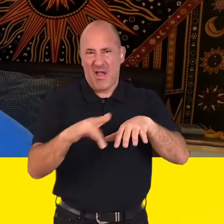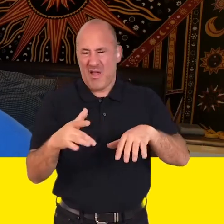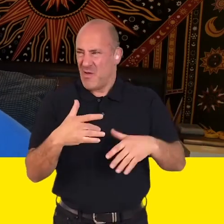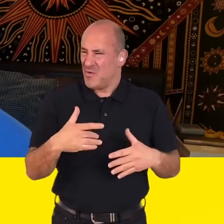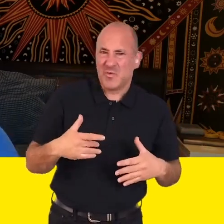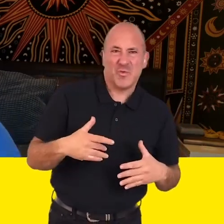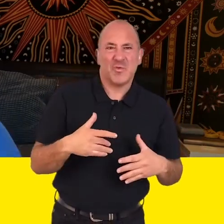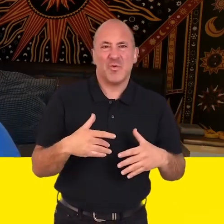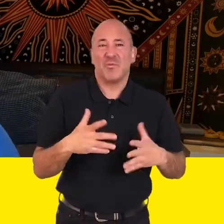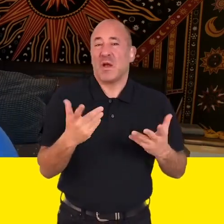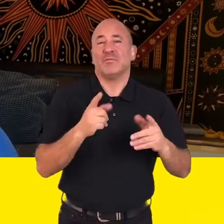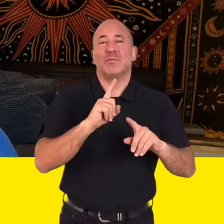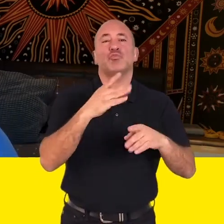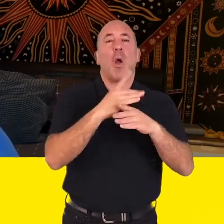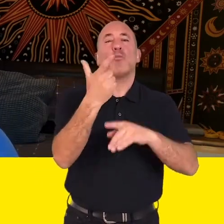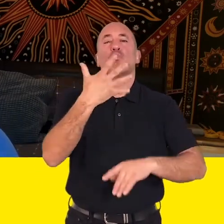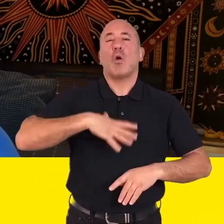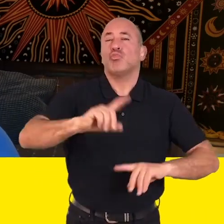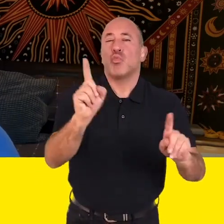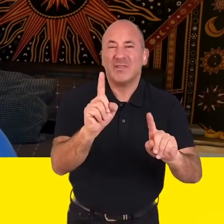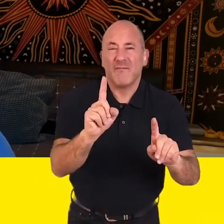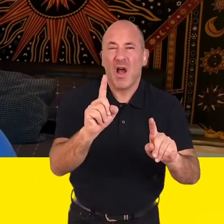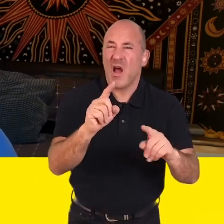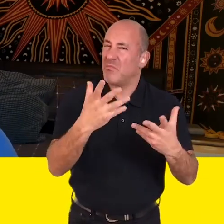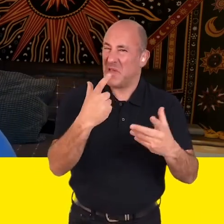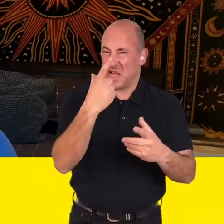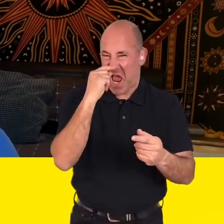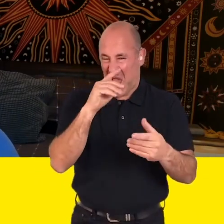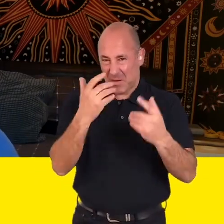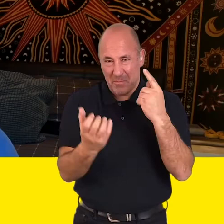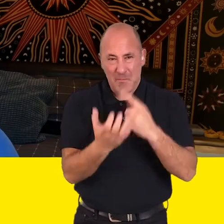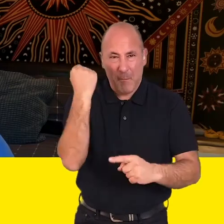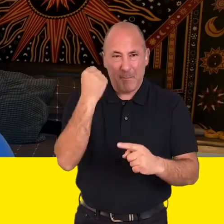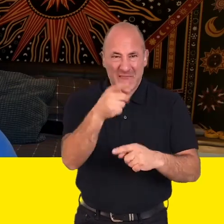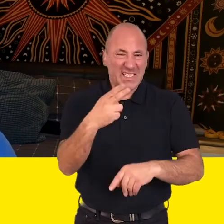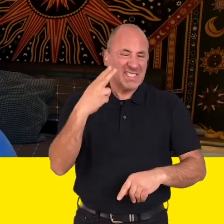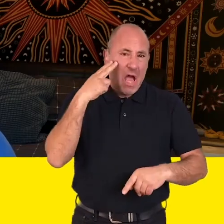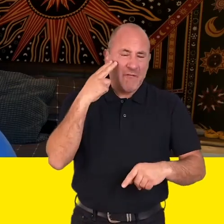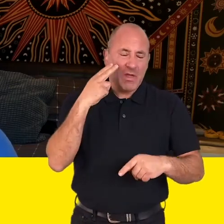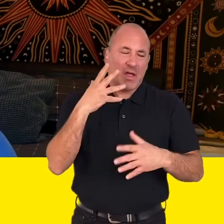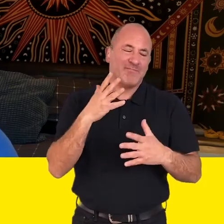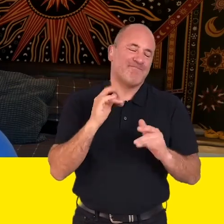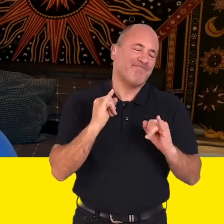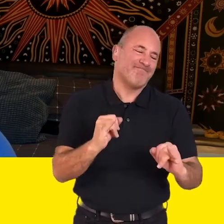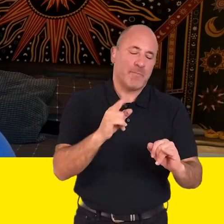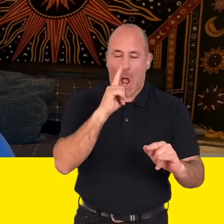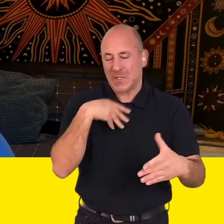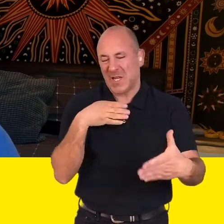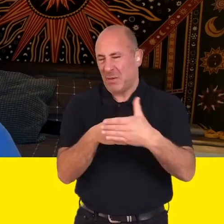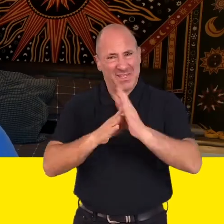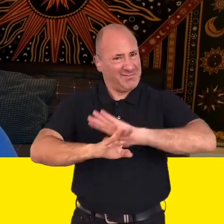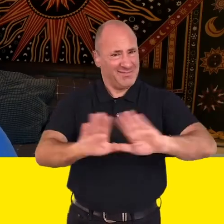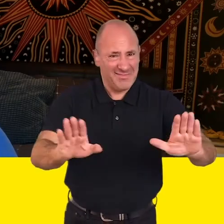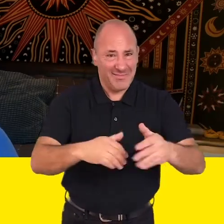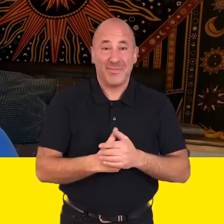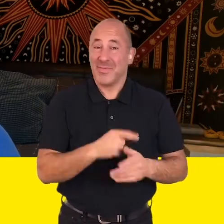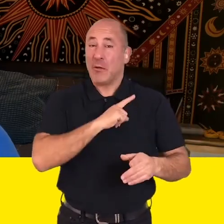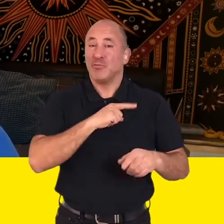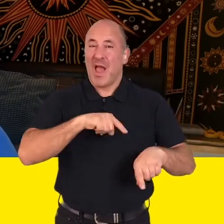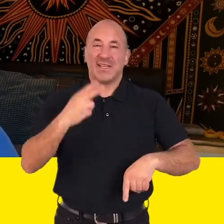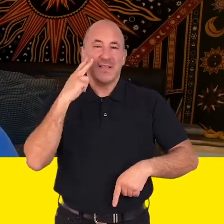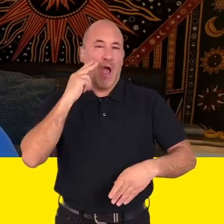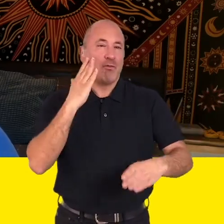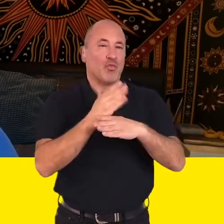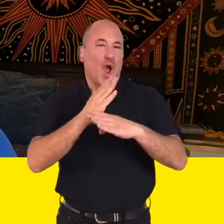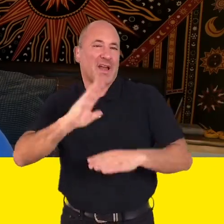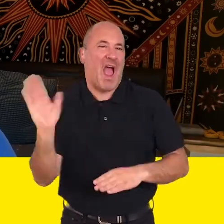cast in shows. Whatever job you want to get into there is a way for you to get there and your deafness is not a limitation to that. This is why it's great that